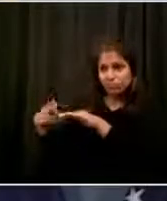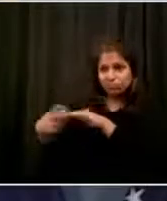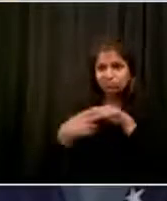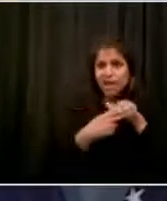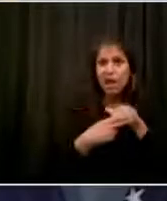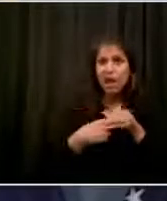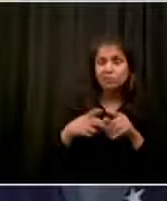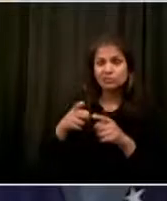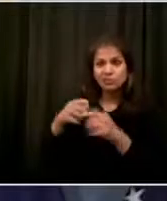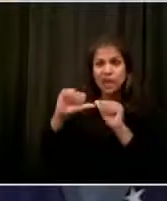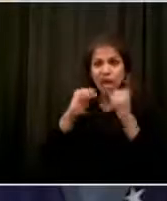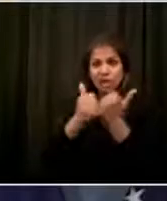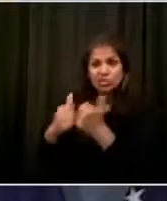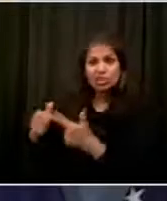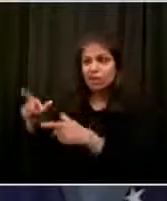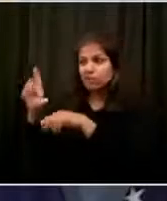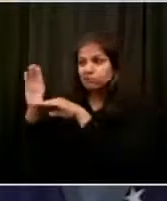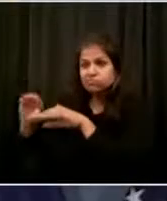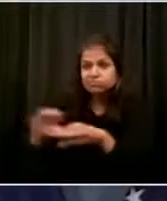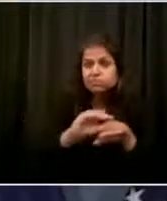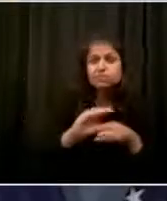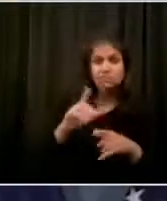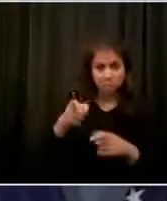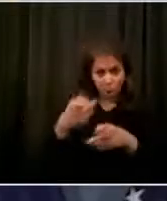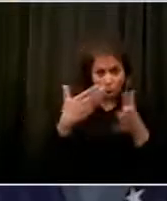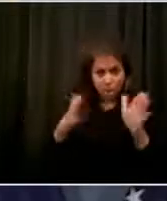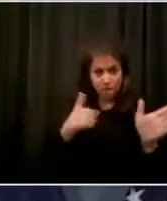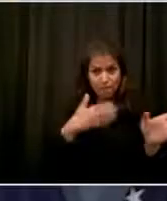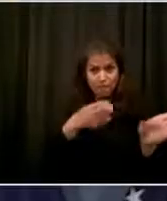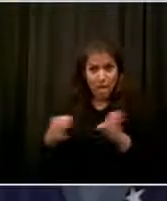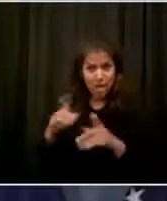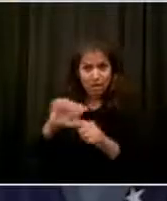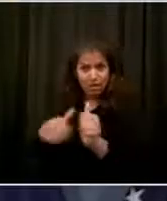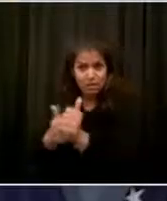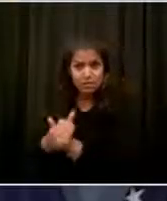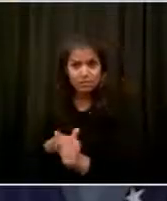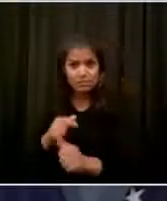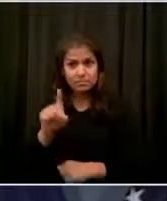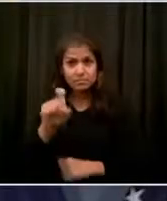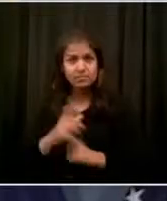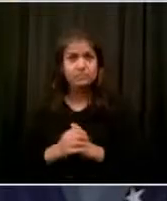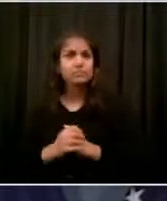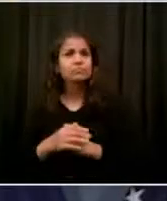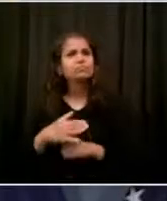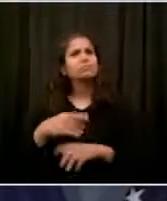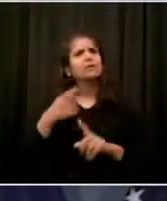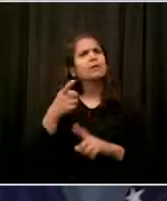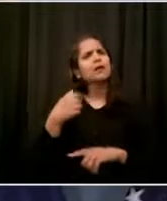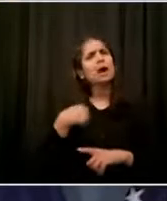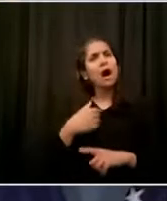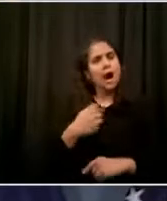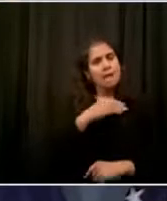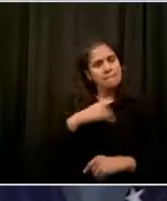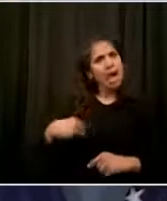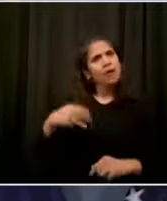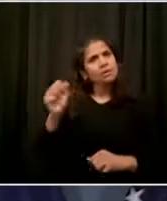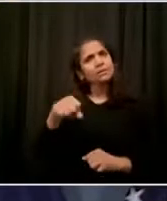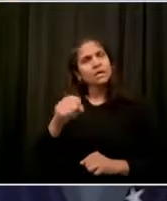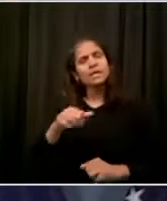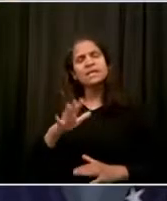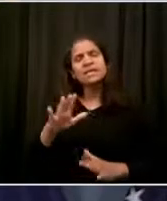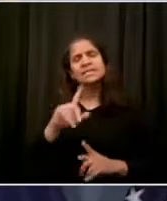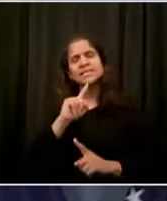talking about billions and billions of dollars. And it is a very real scenario right now. The last we're hearing, the